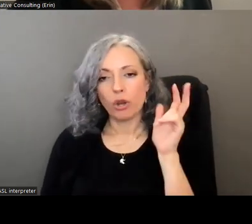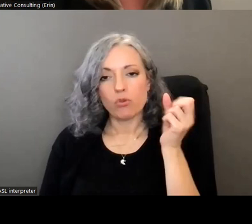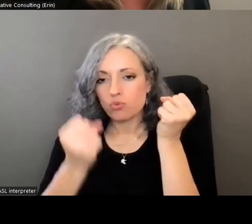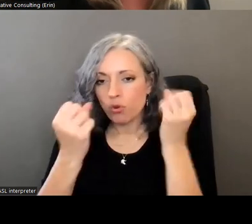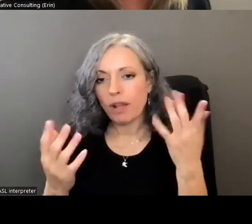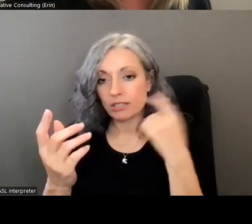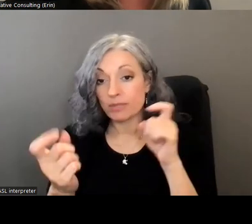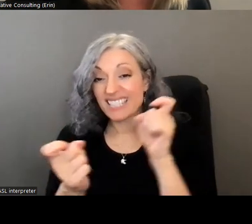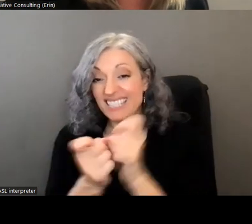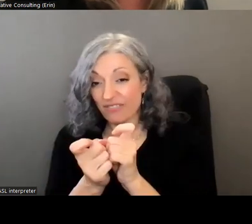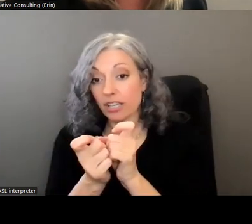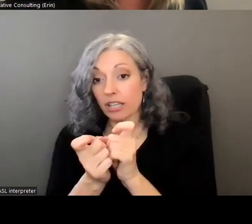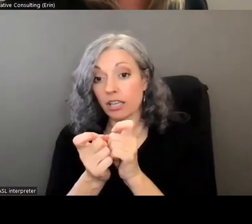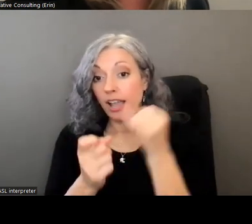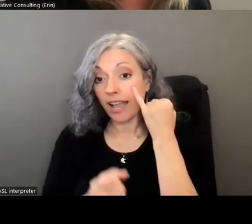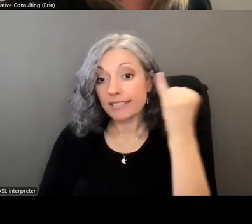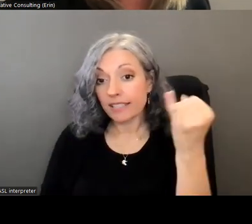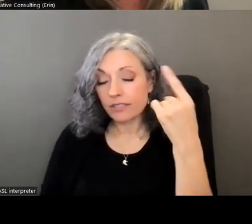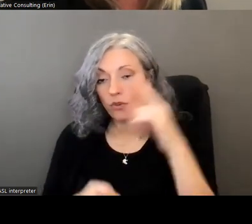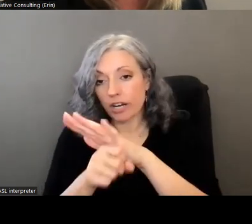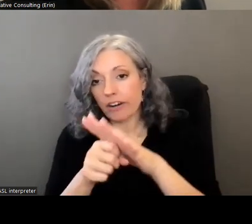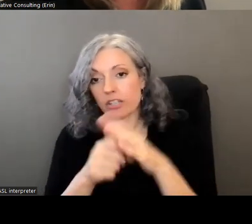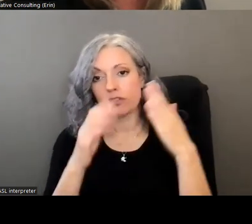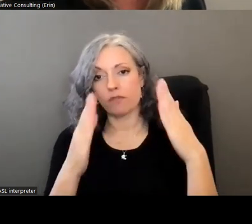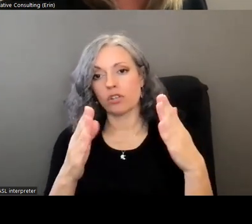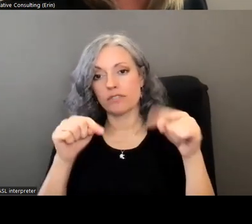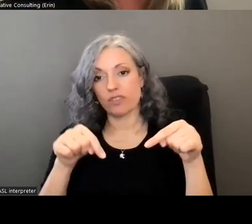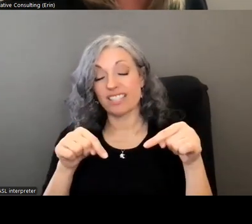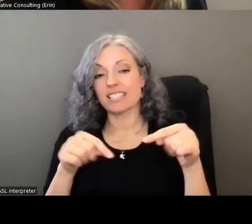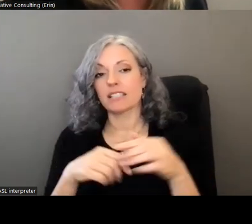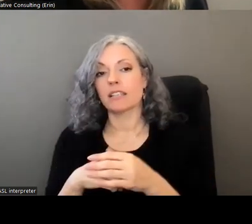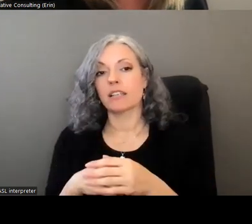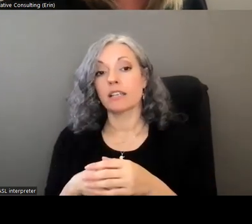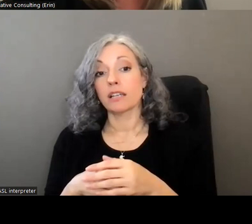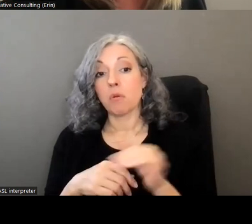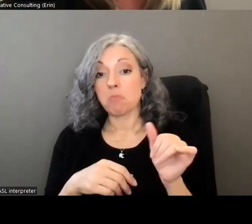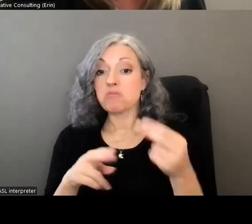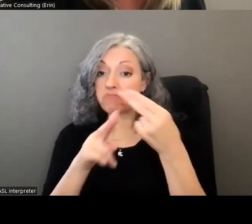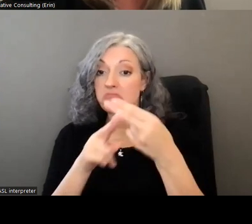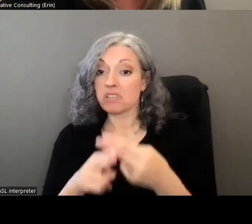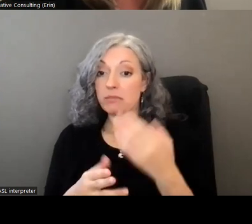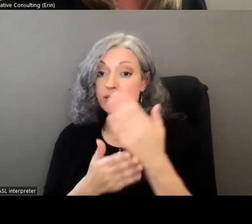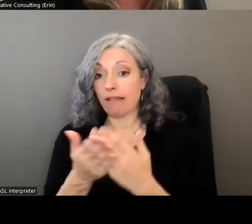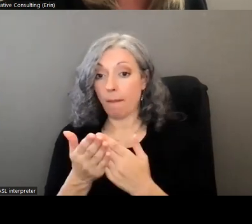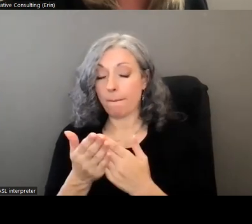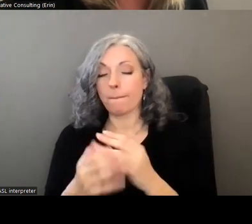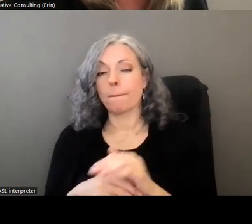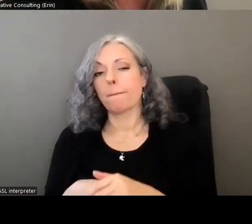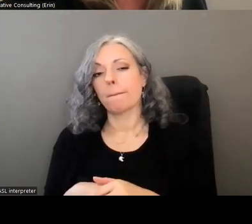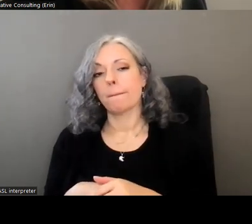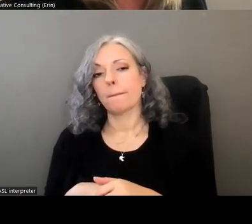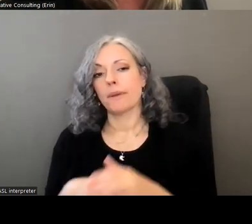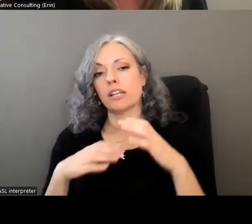specific measures or ideas for areas of focus for for these outcomes but just to name a few that came up often um consumer